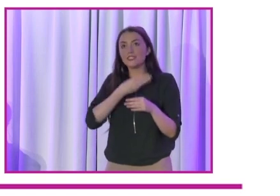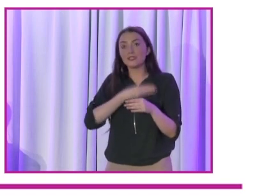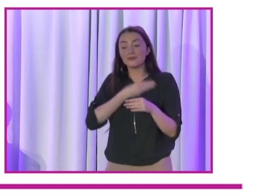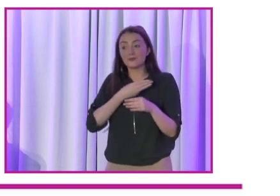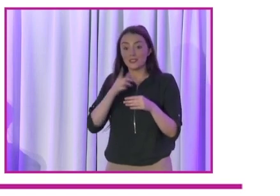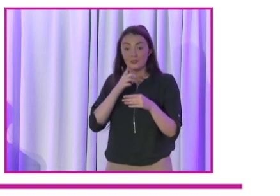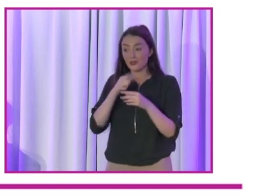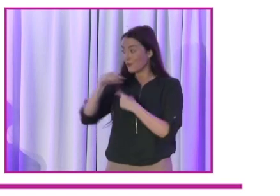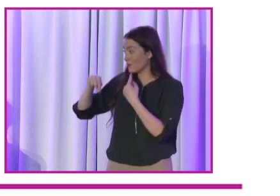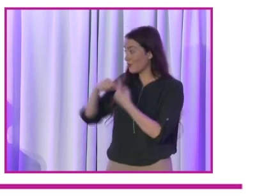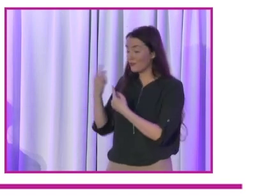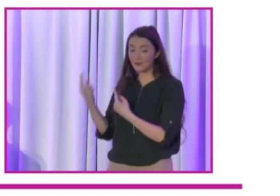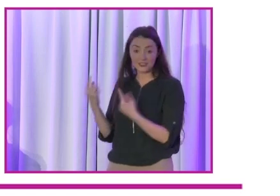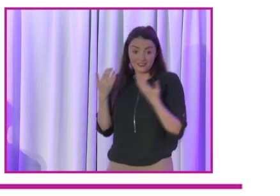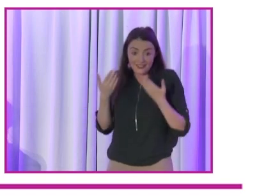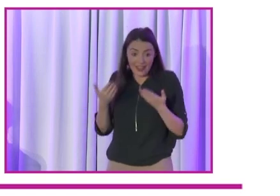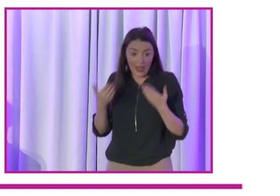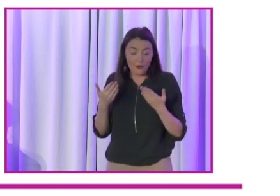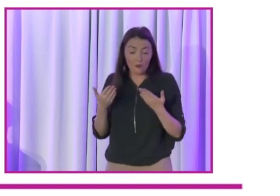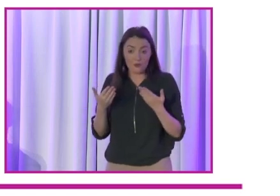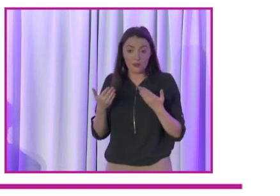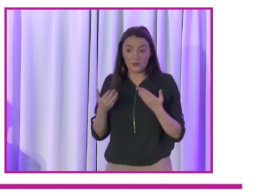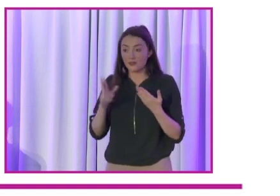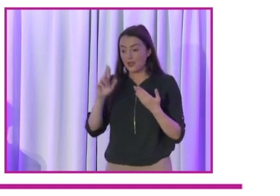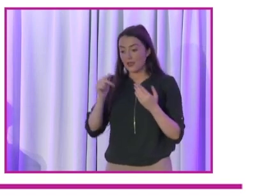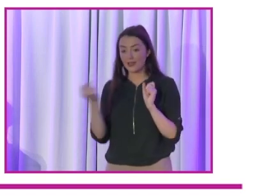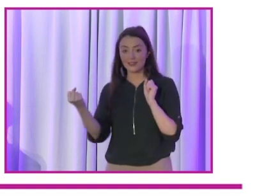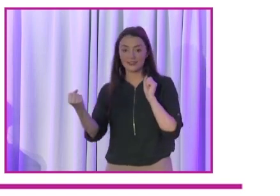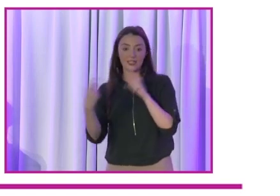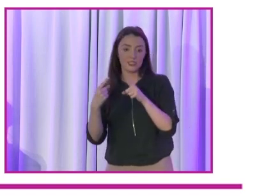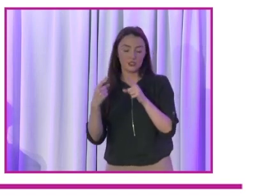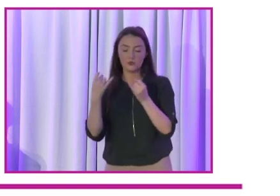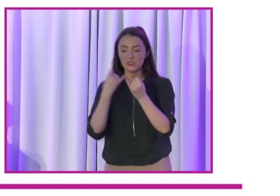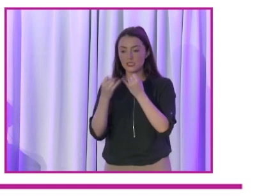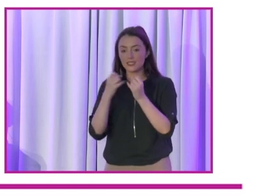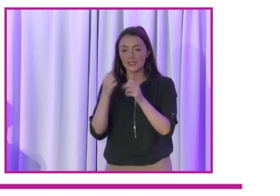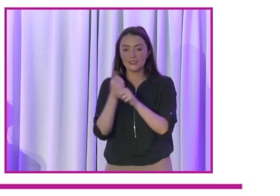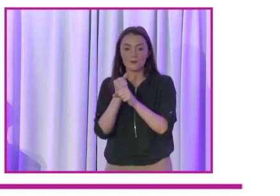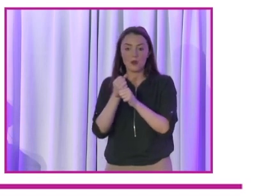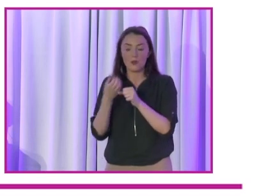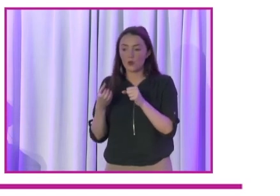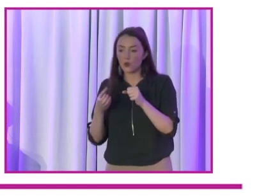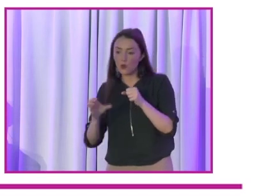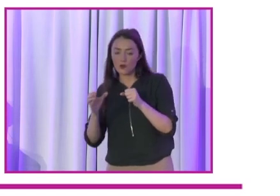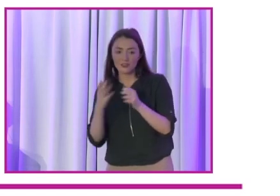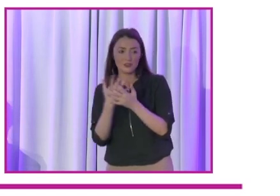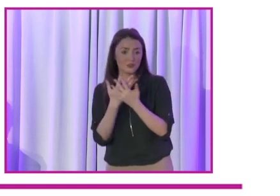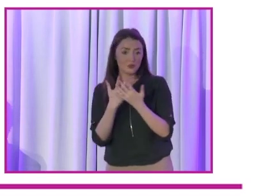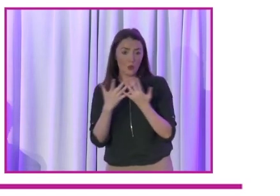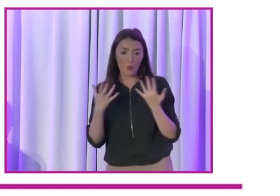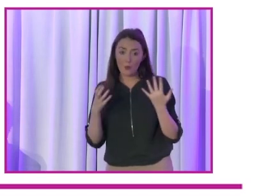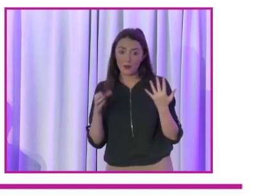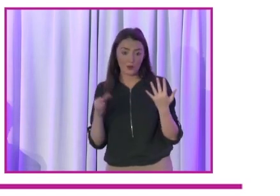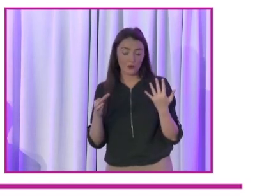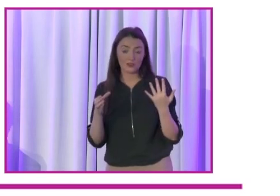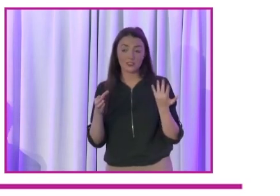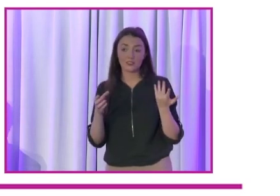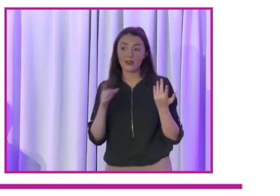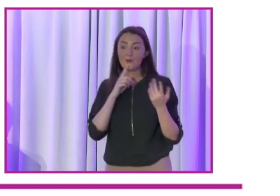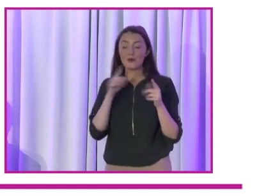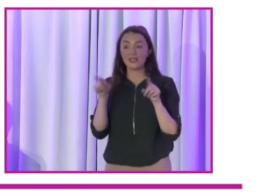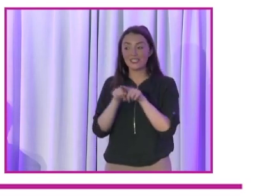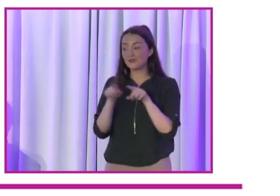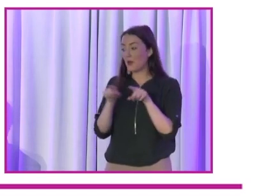do it now rather than later. We'll send you out details of all the courses we run, we've lots running until the end of November. But mostly,